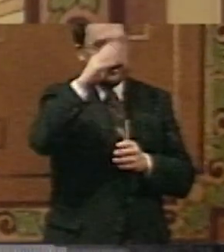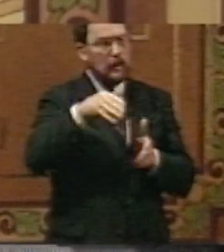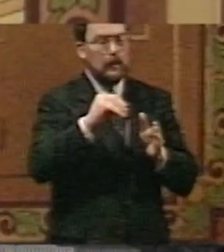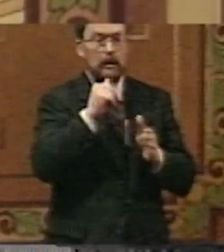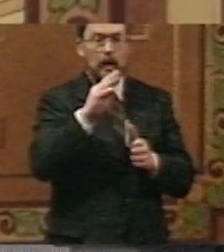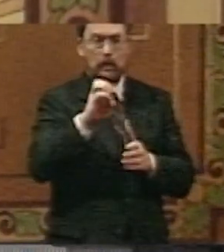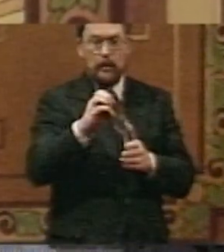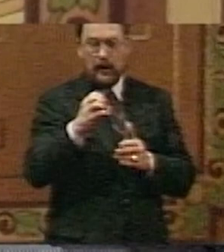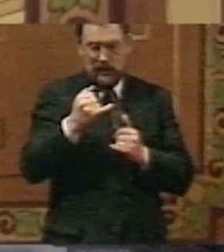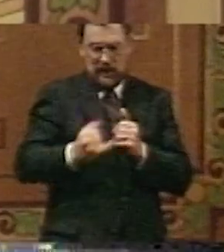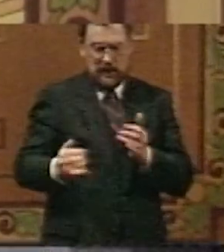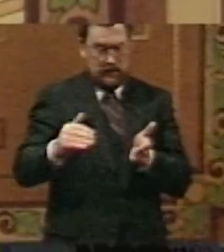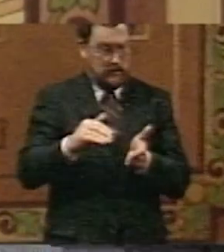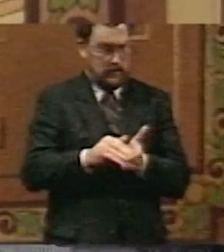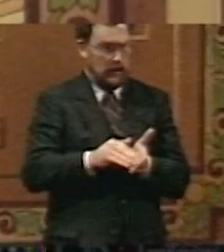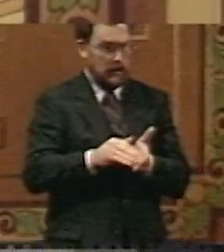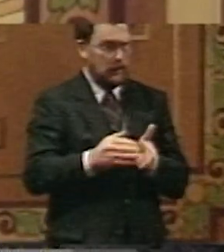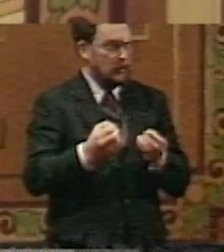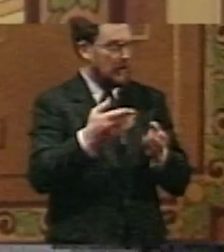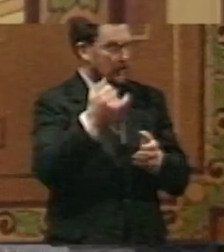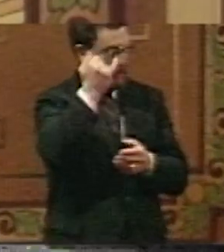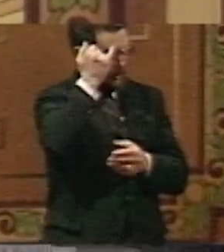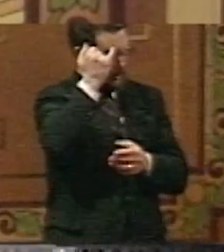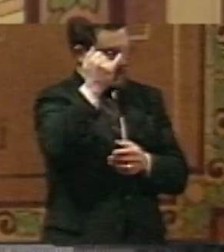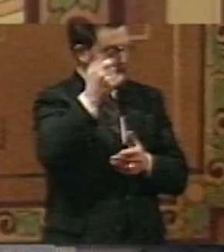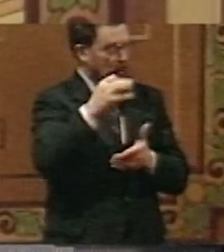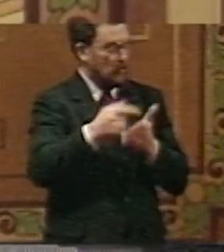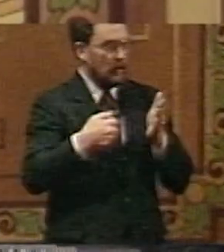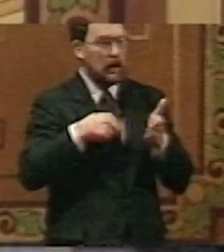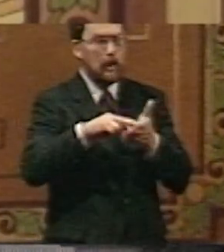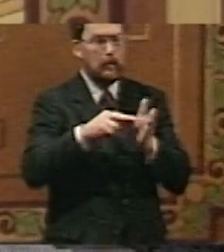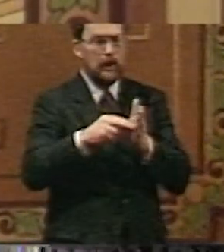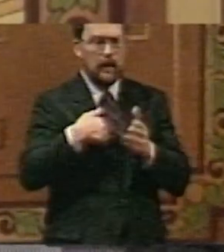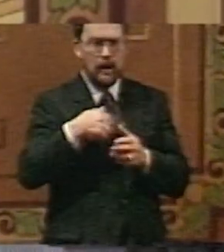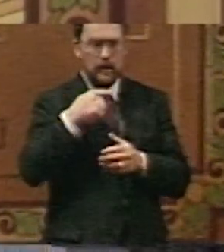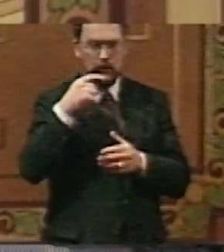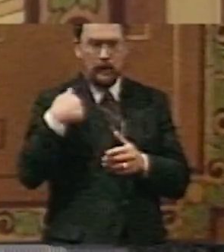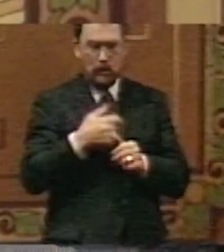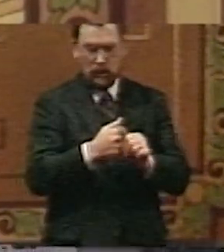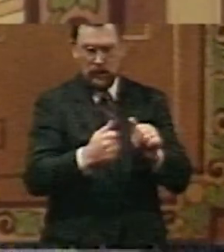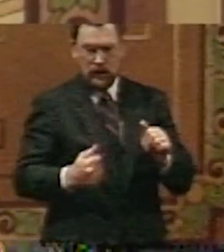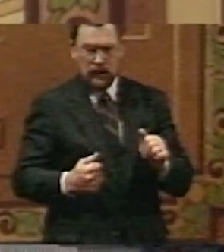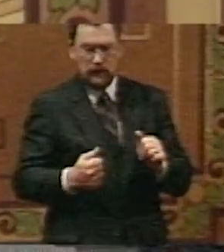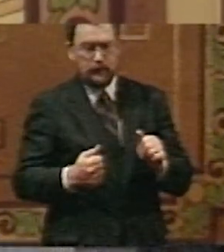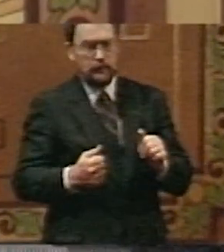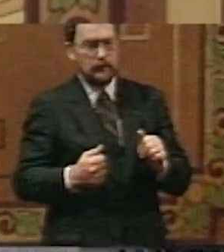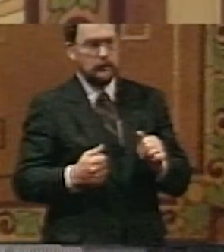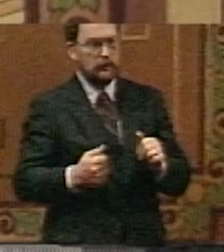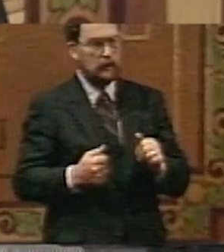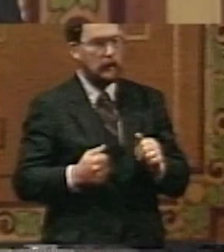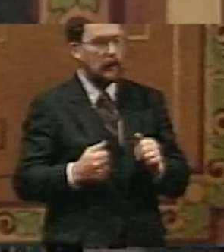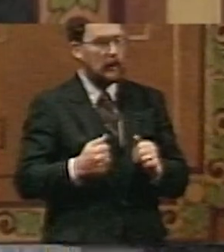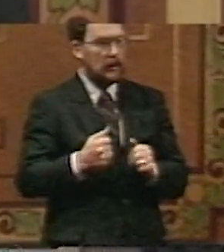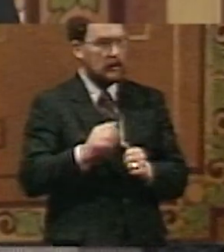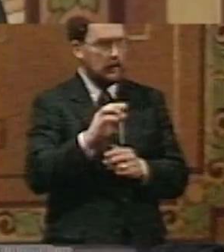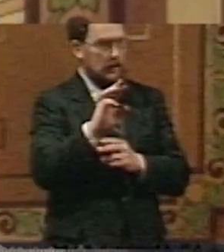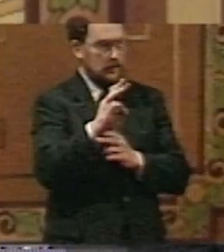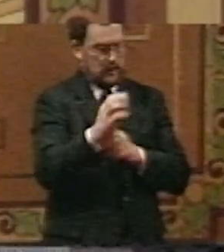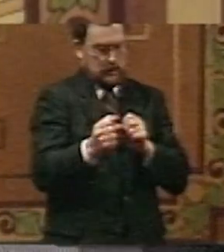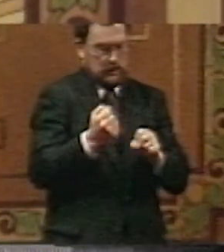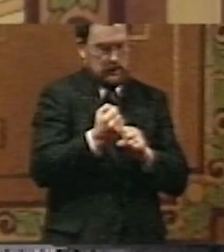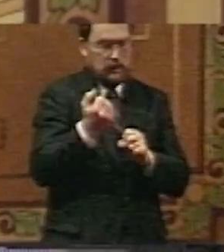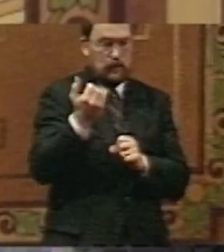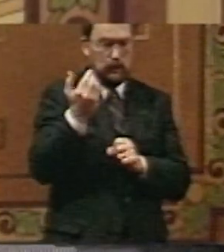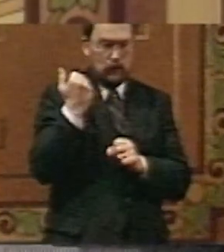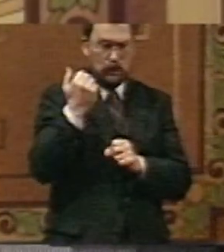Let's not be last again. Let me give you an example of what I mean when I say that we're behind. There were six years